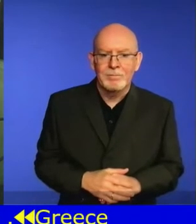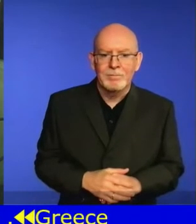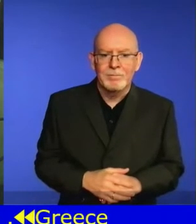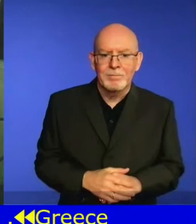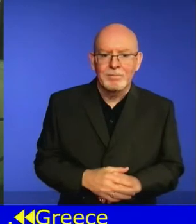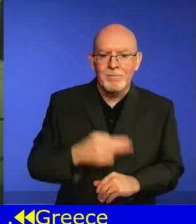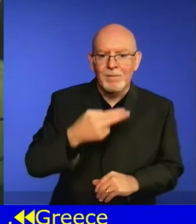Iran,